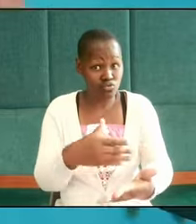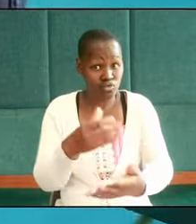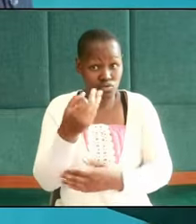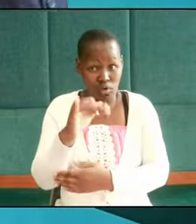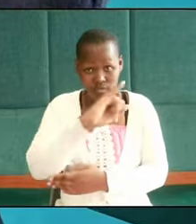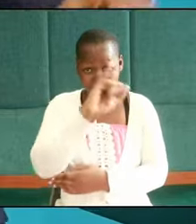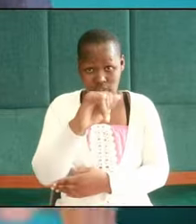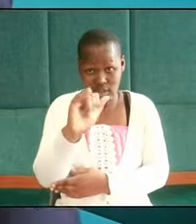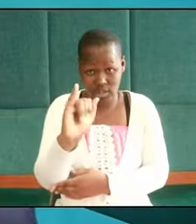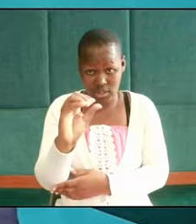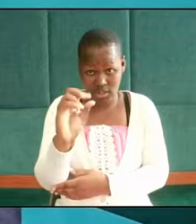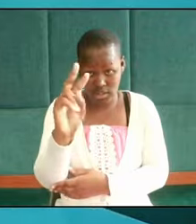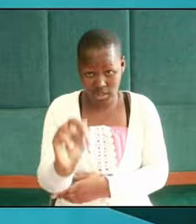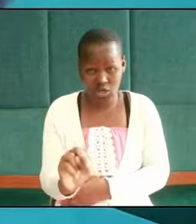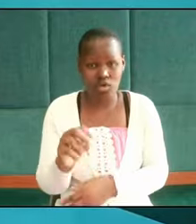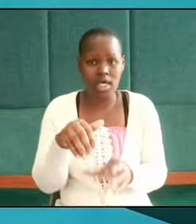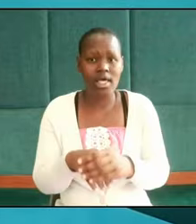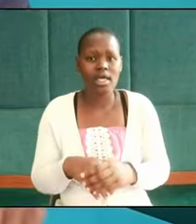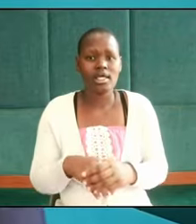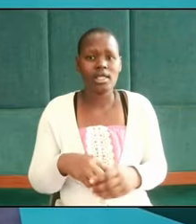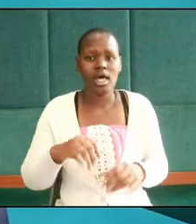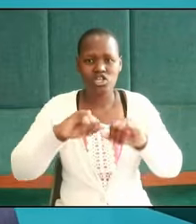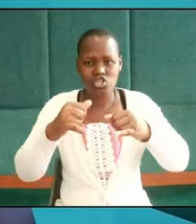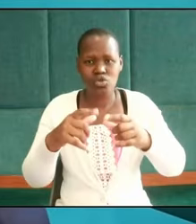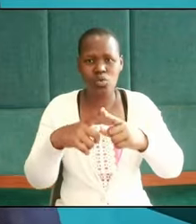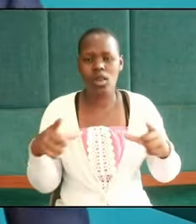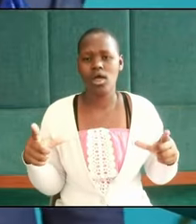Zion in a strange land yes we can sing